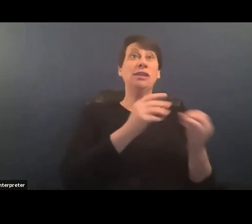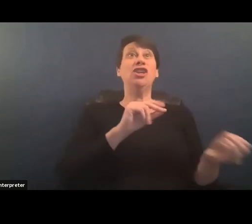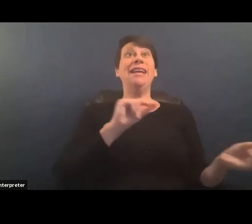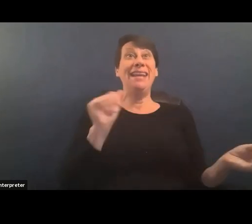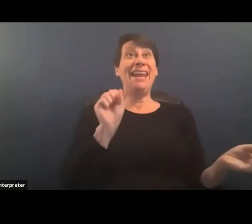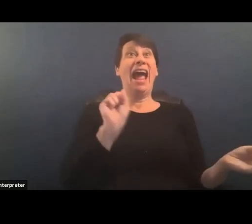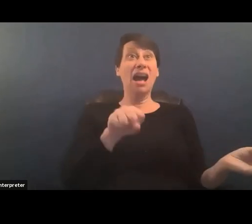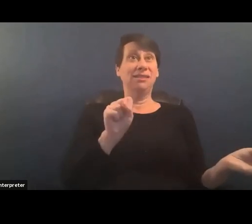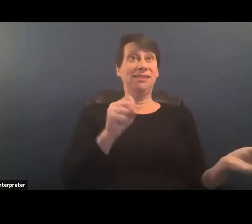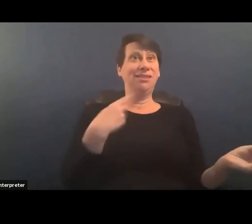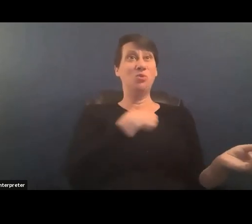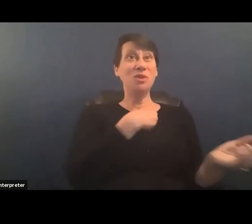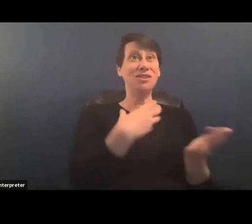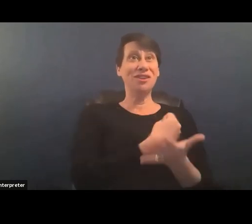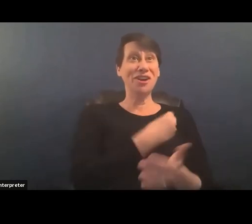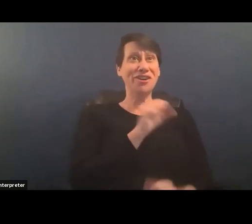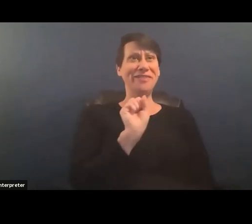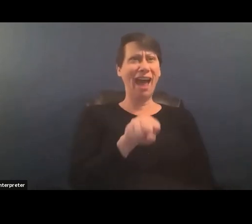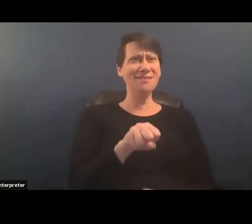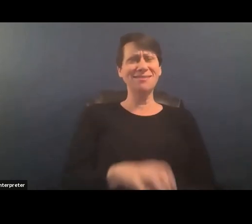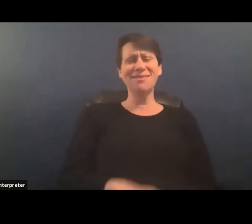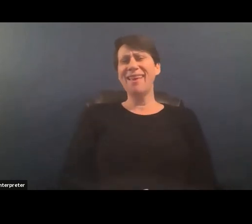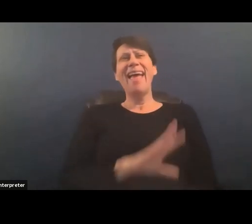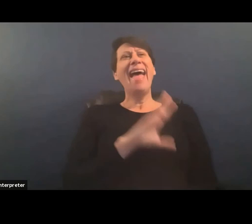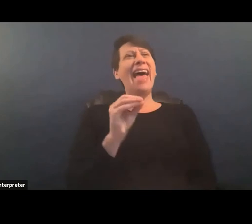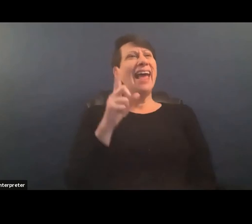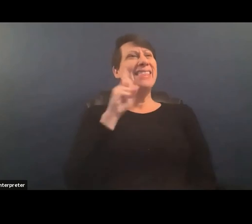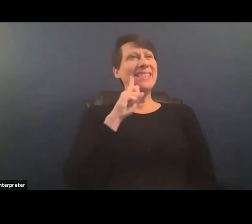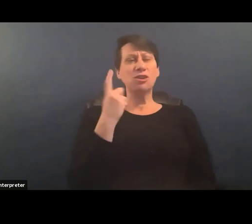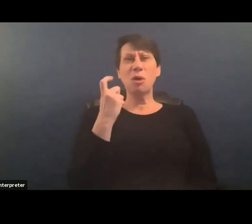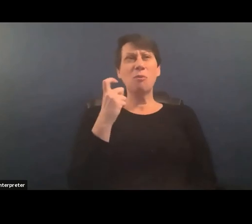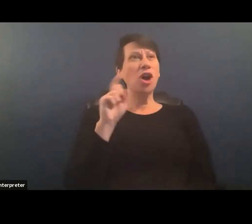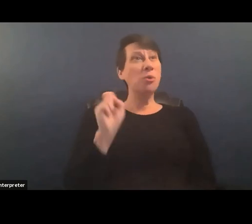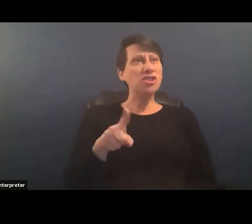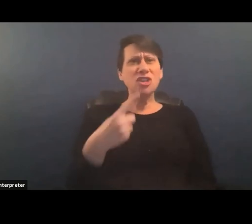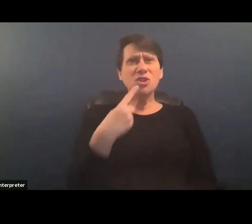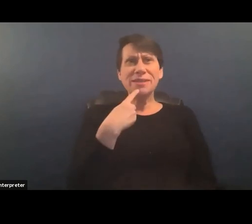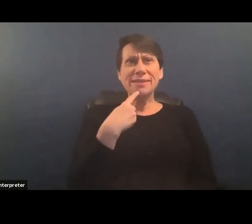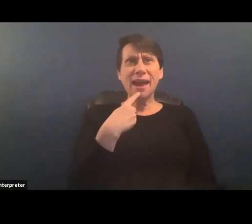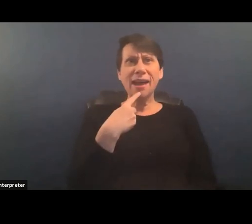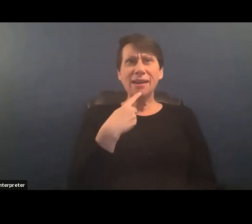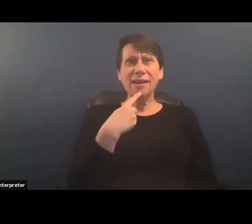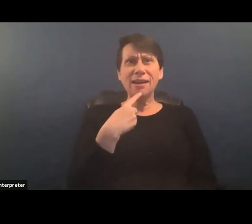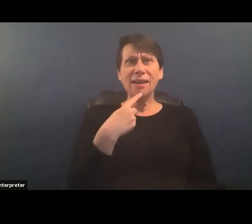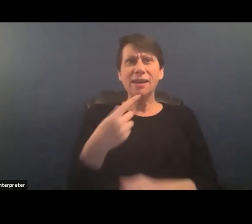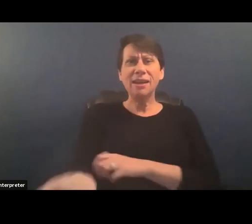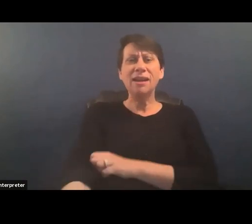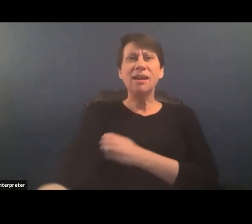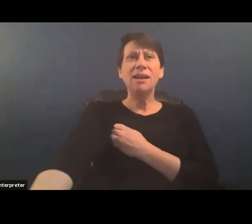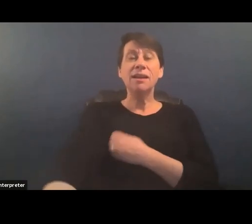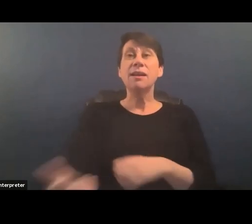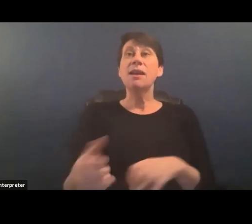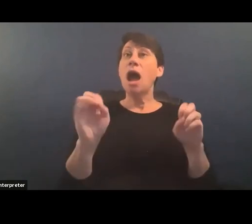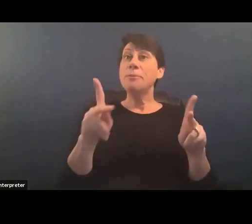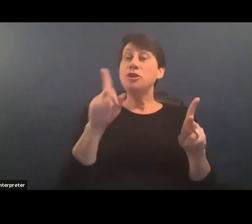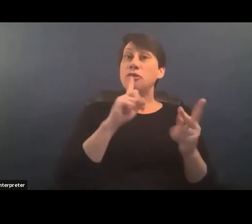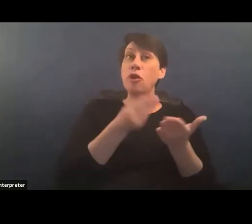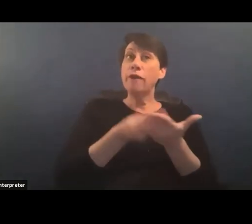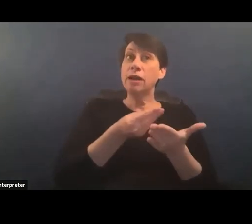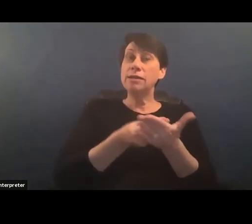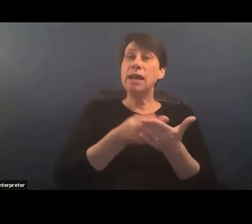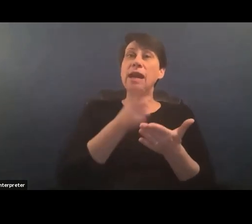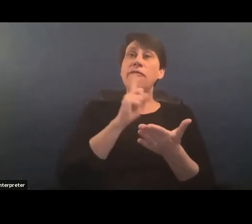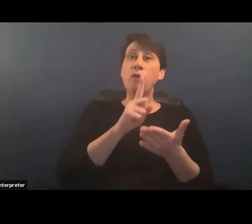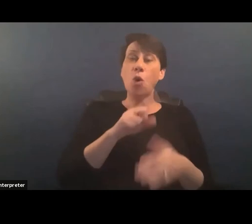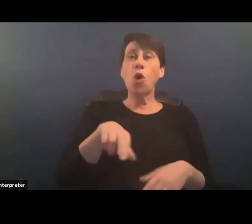yes um and i think there's one more question you said yeah opportunities for funding for restorative